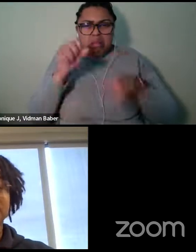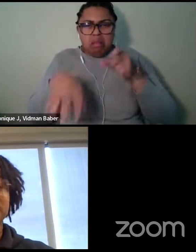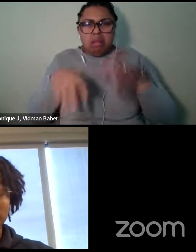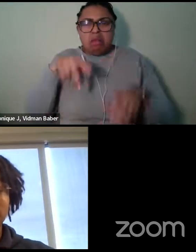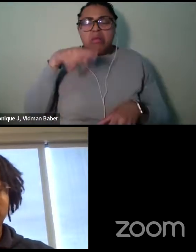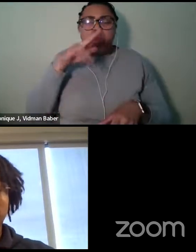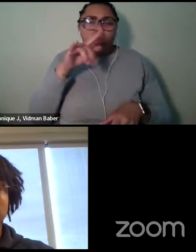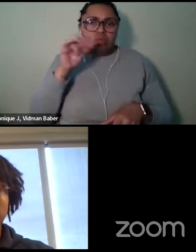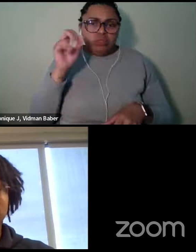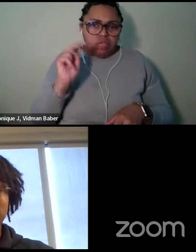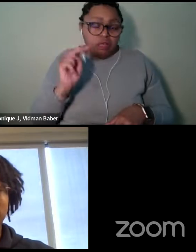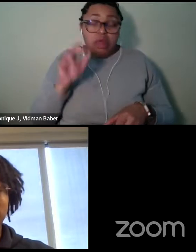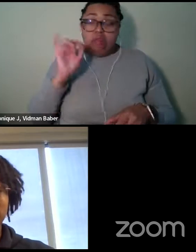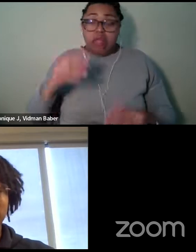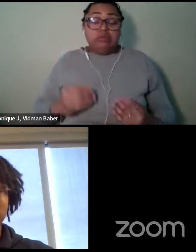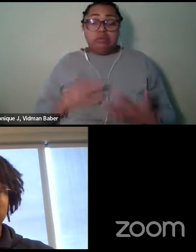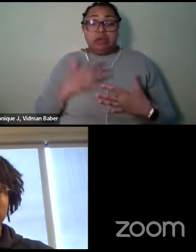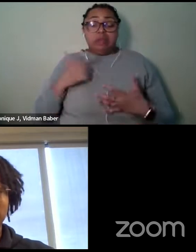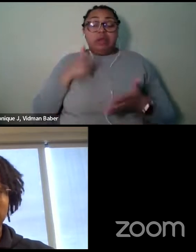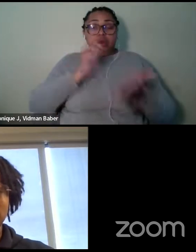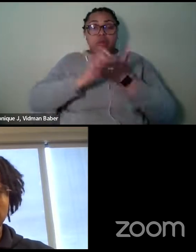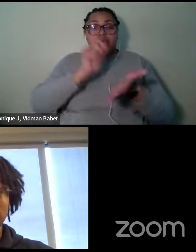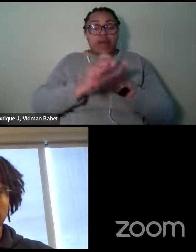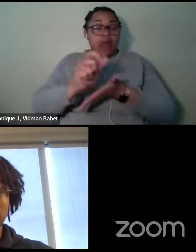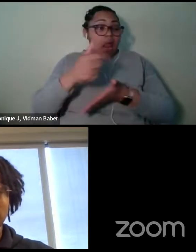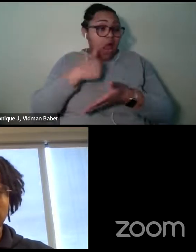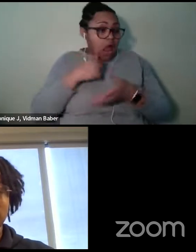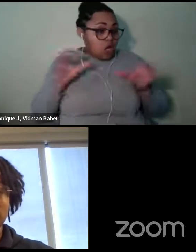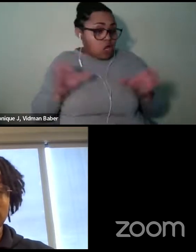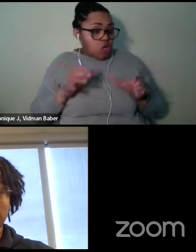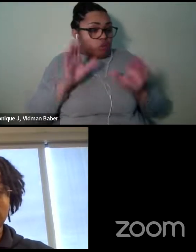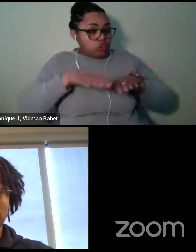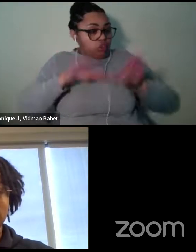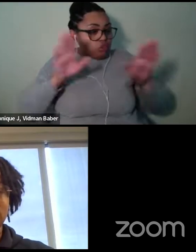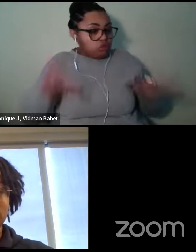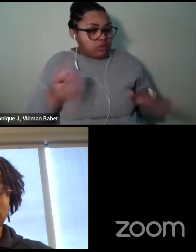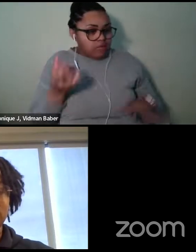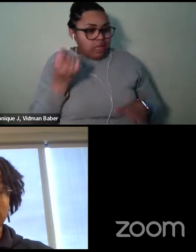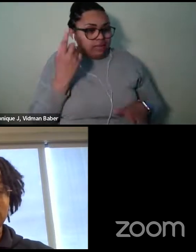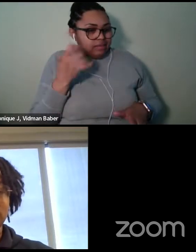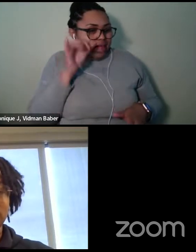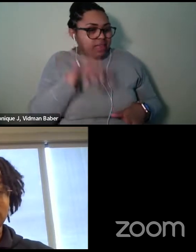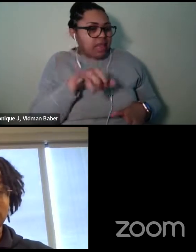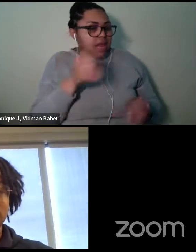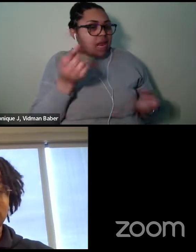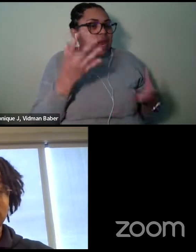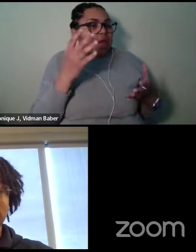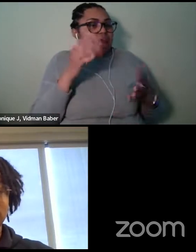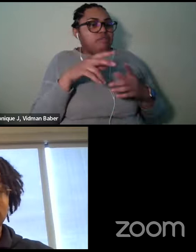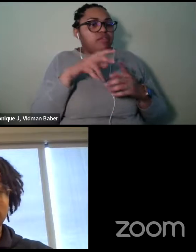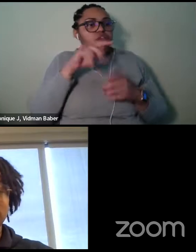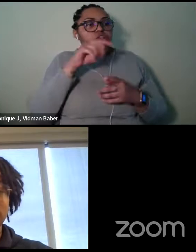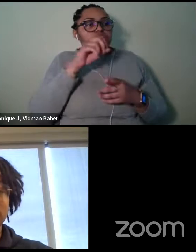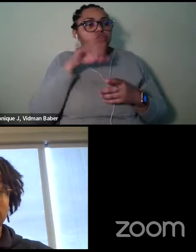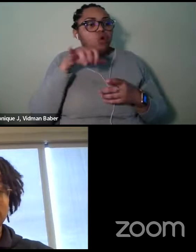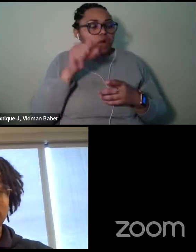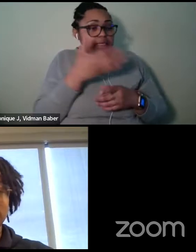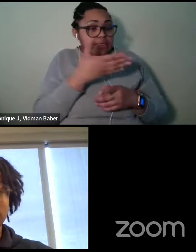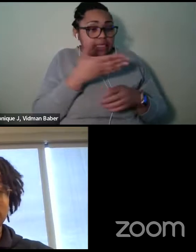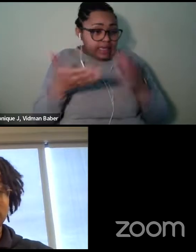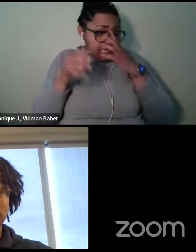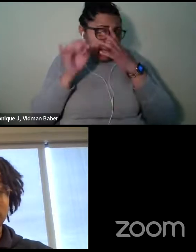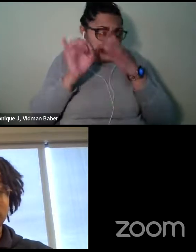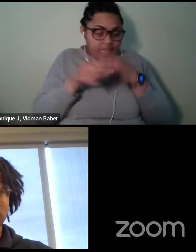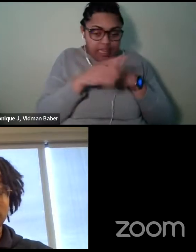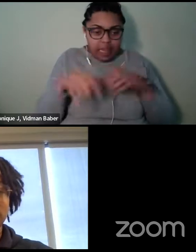children to understand that a lot of the, the toys and things that they play